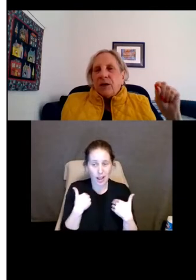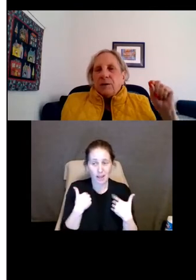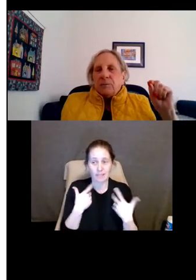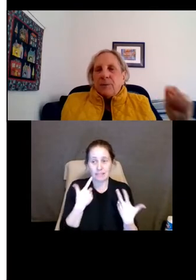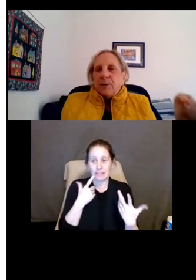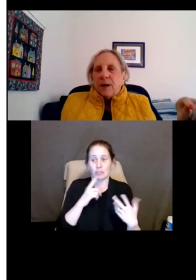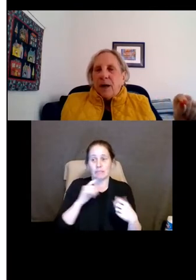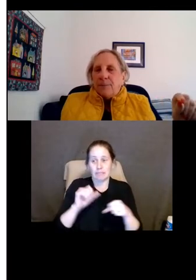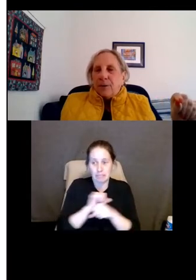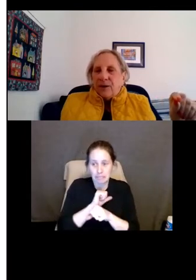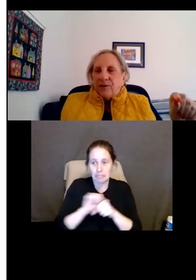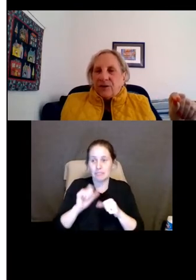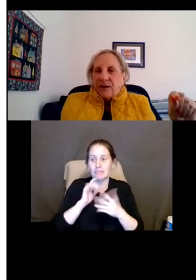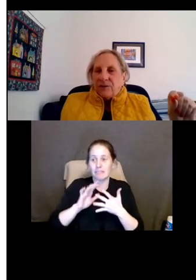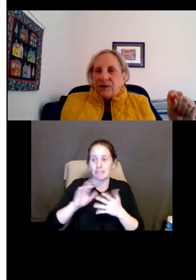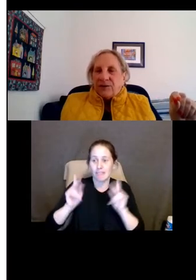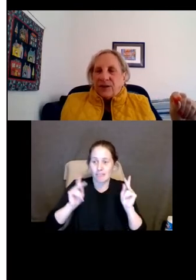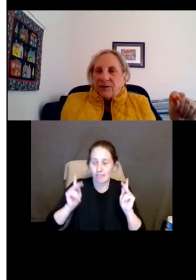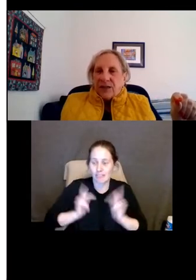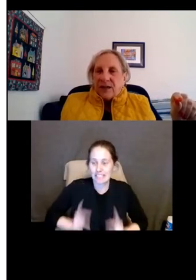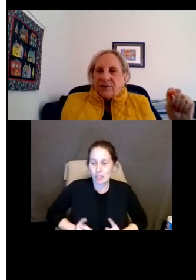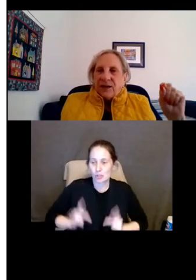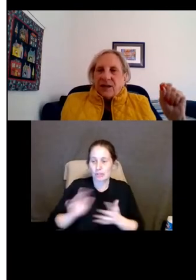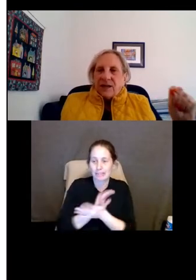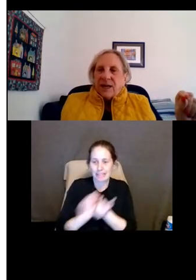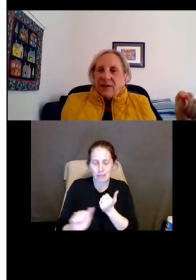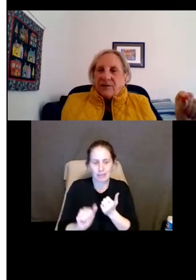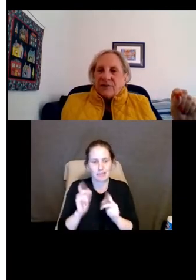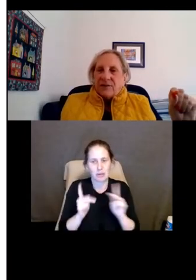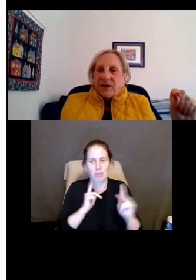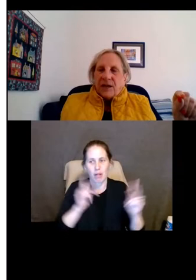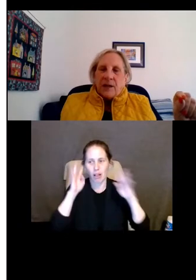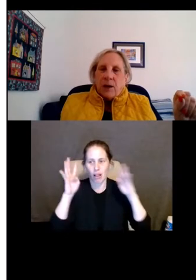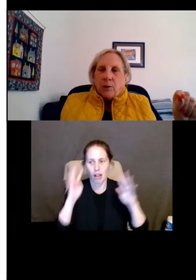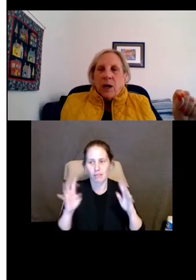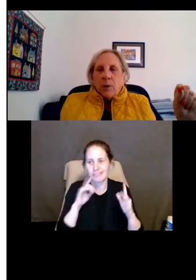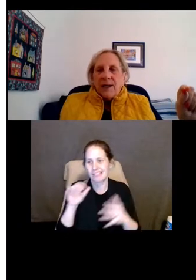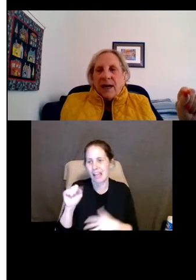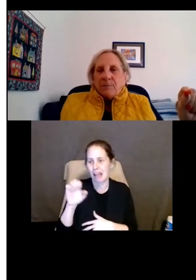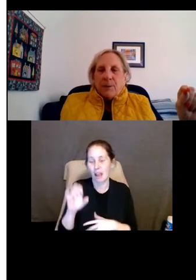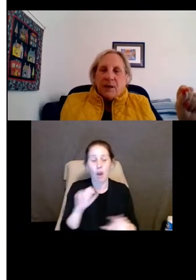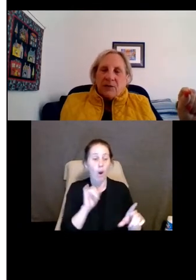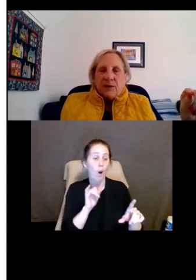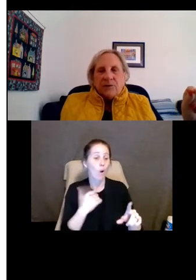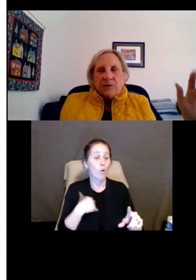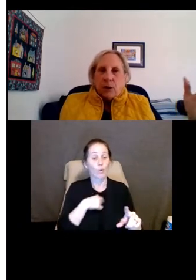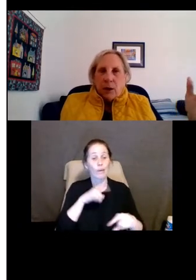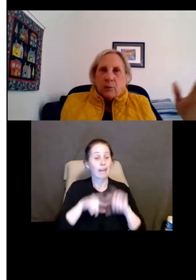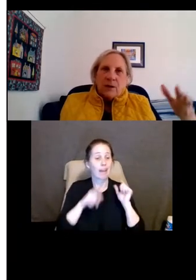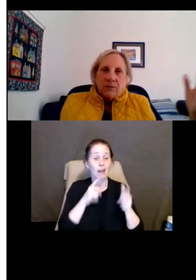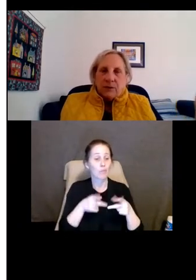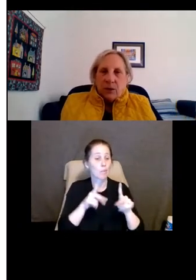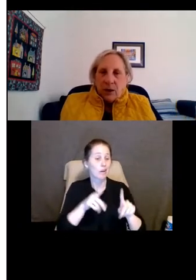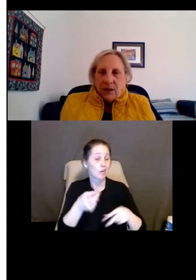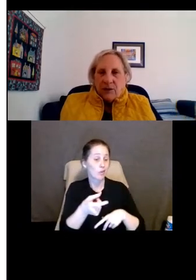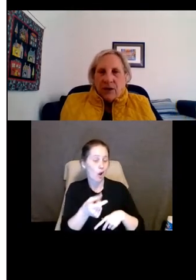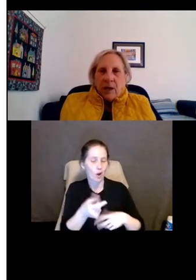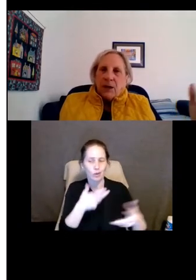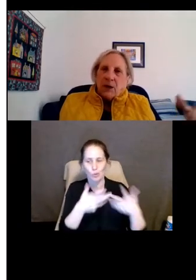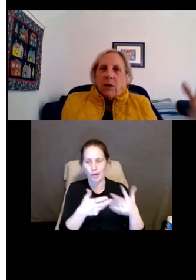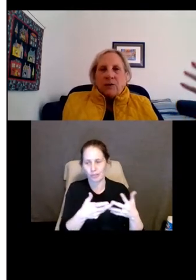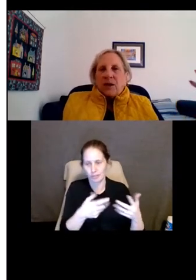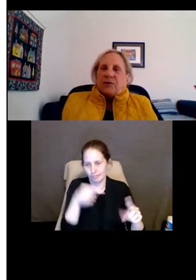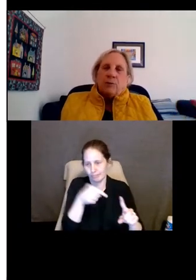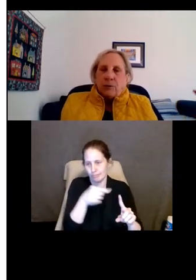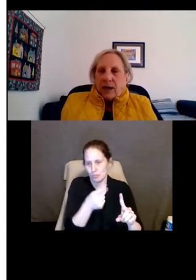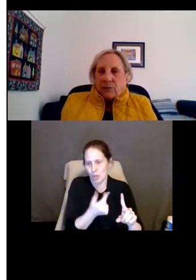damage. People come up with these these things in cases and they say, oh, we can't permit this dog, whatever the dog is,